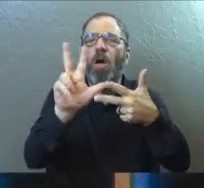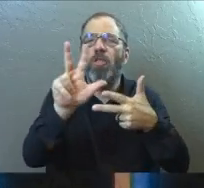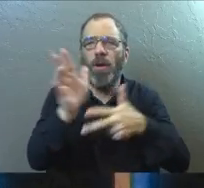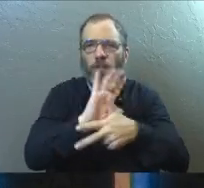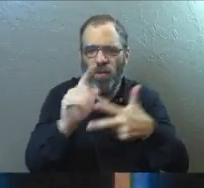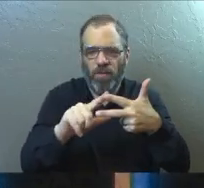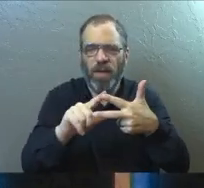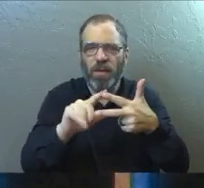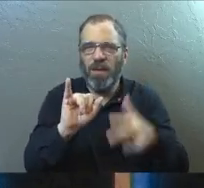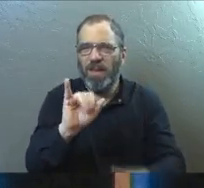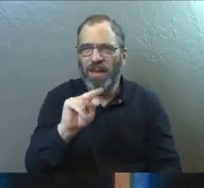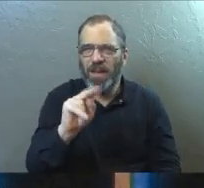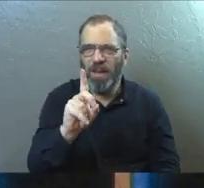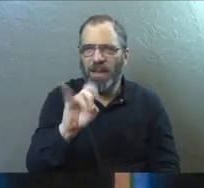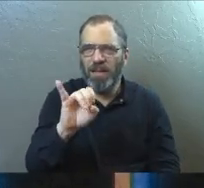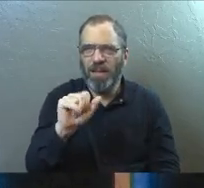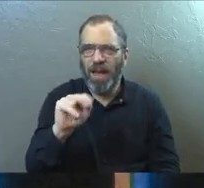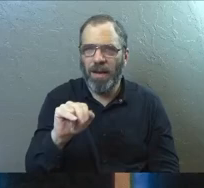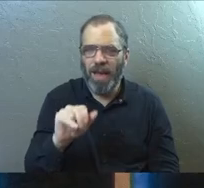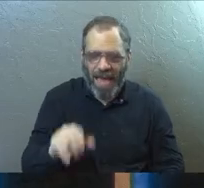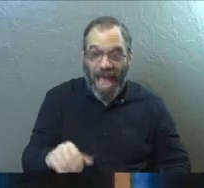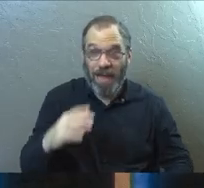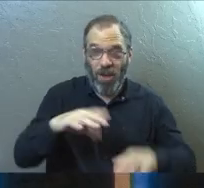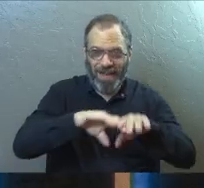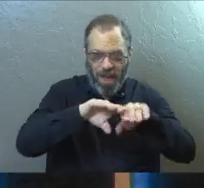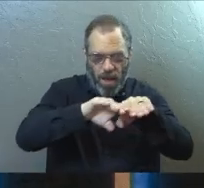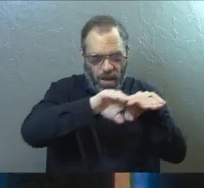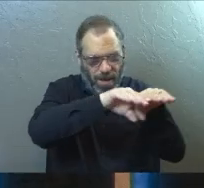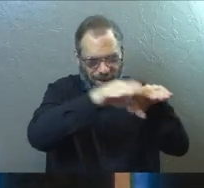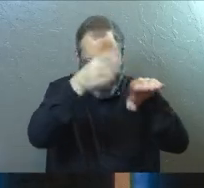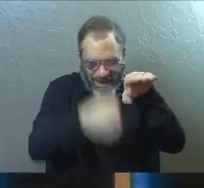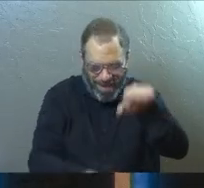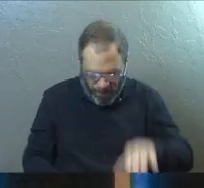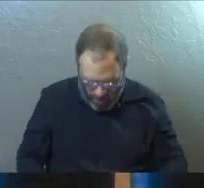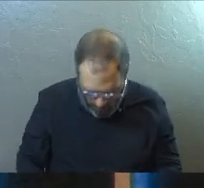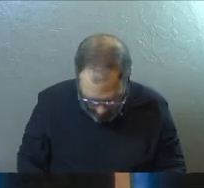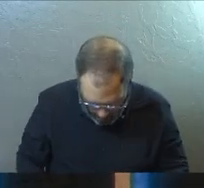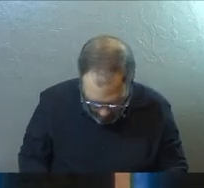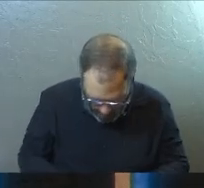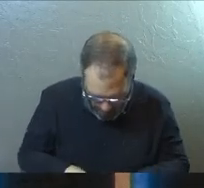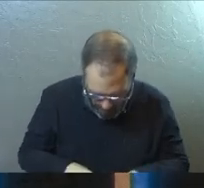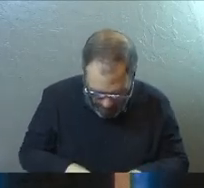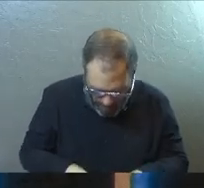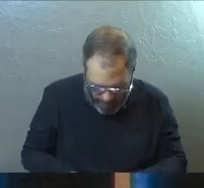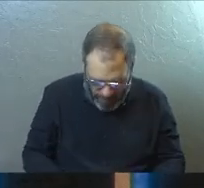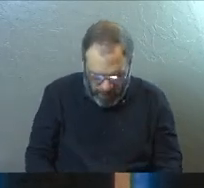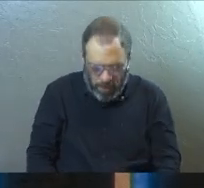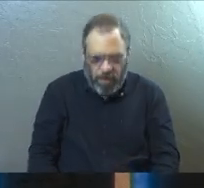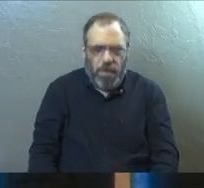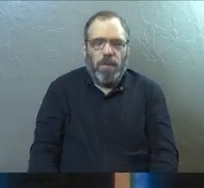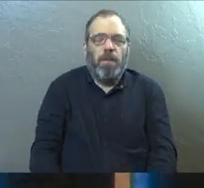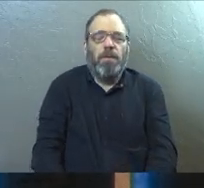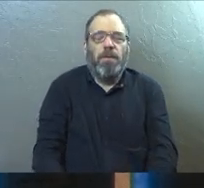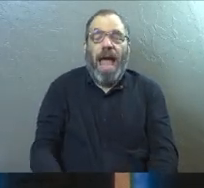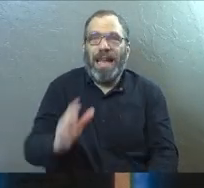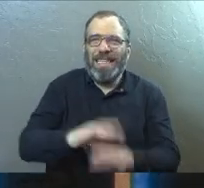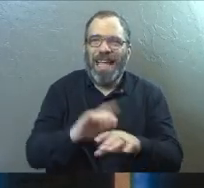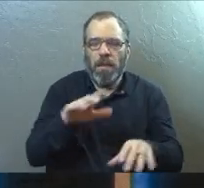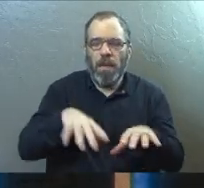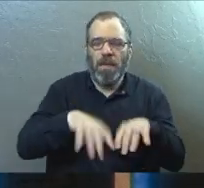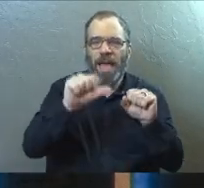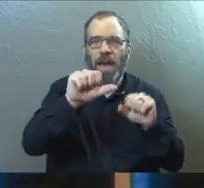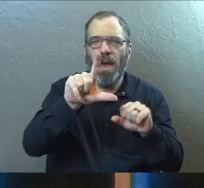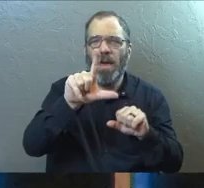tests is he comes up to this edge of this cliff and it looks like he's about to plunge to his death and he has to take the leap, right?